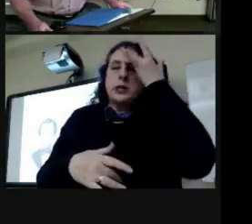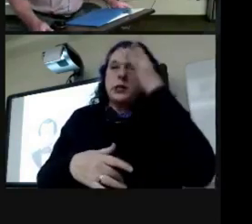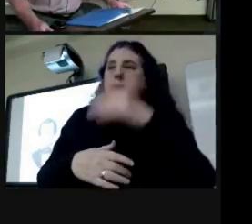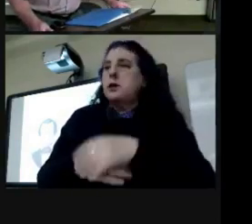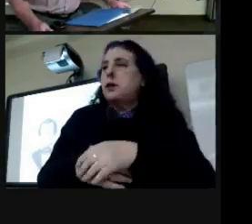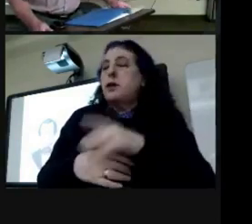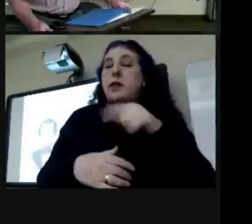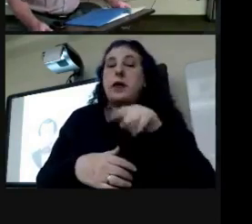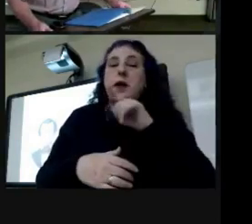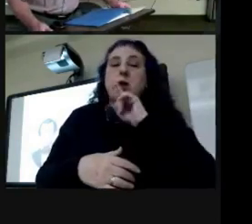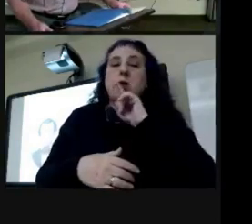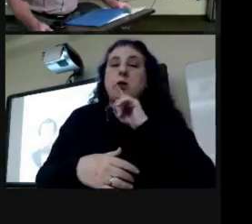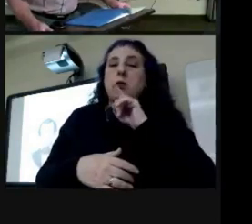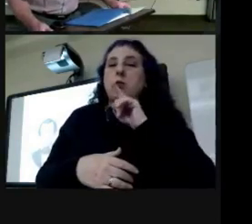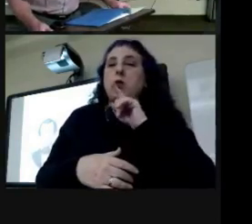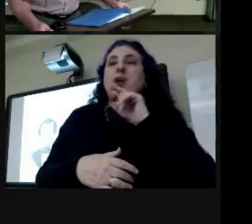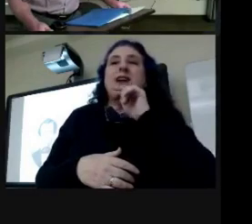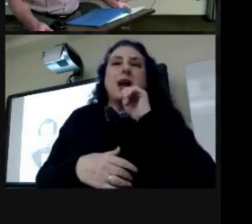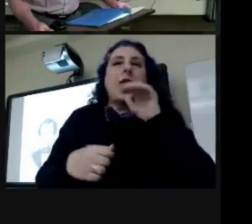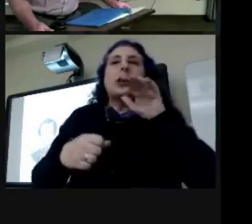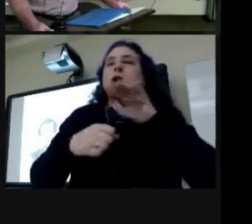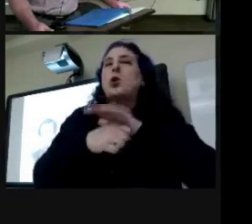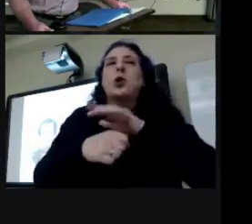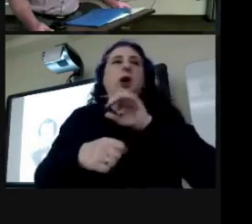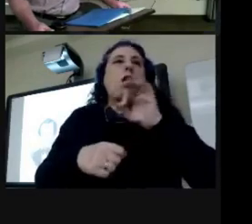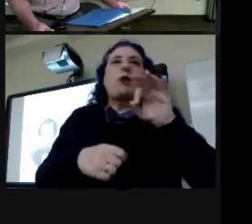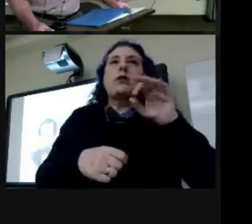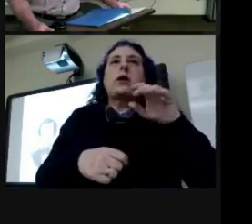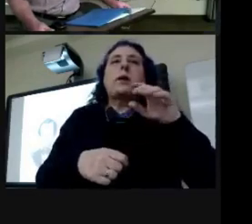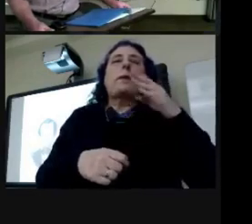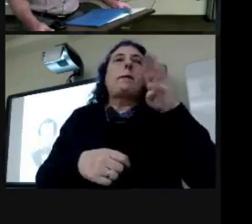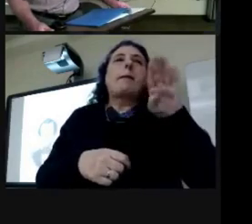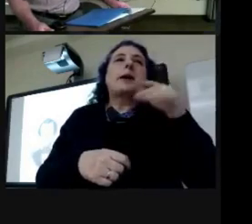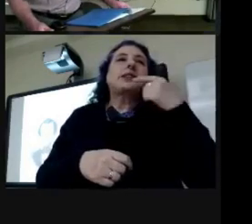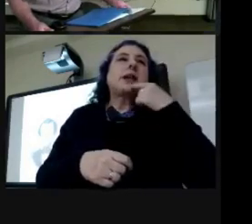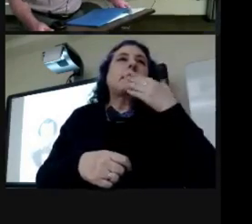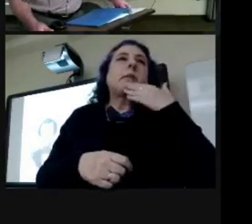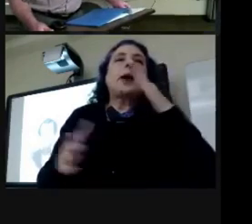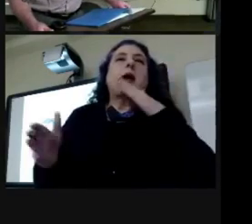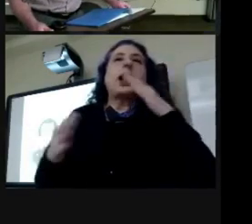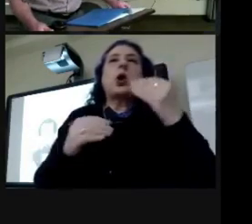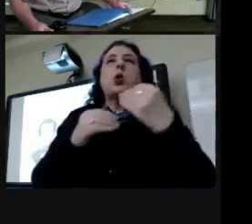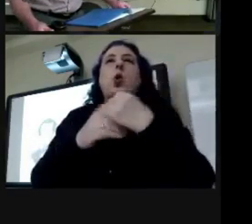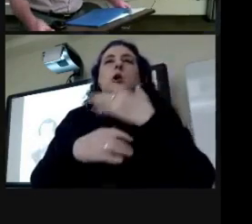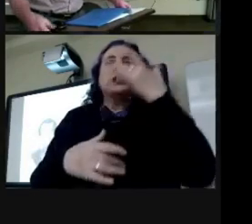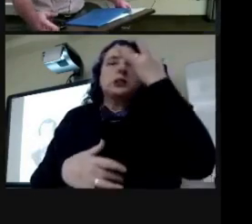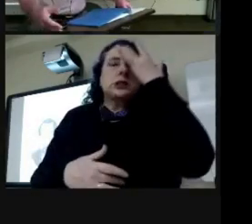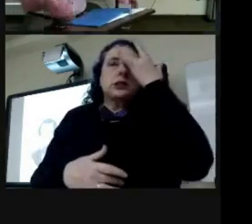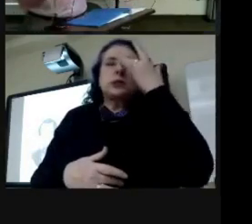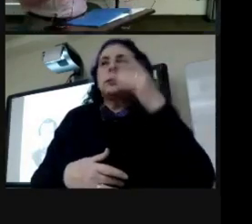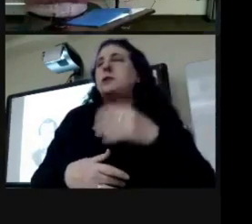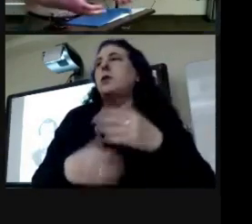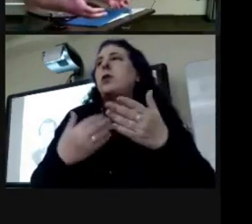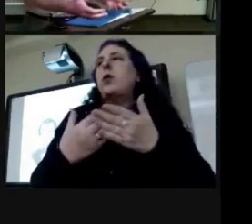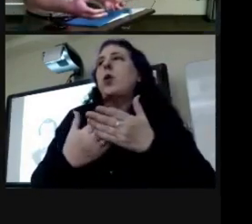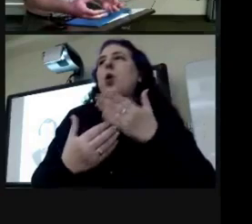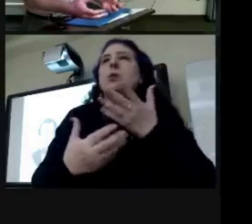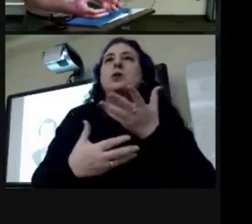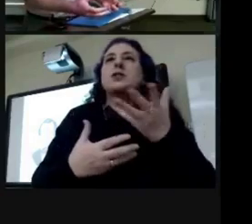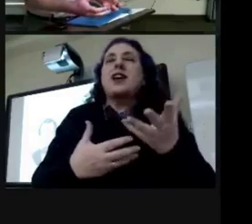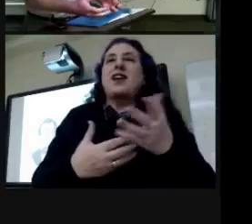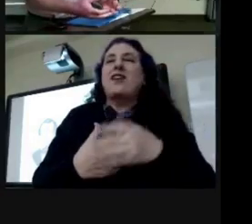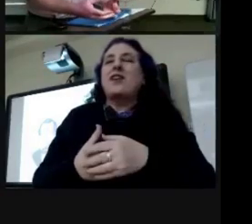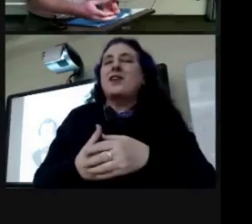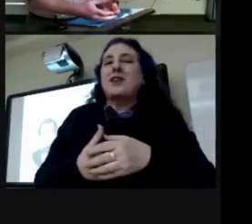Yeah, so they were totally off by saying bad air cause disease. Right. You know, they were almost there.